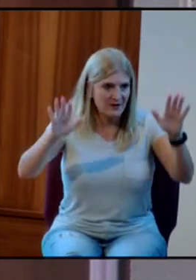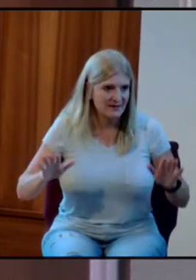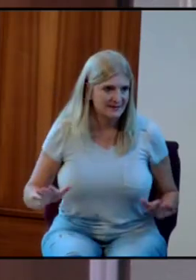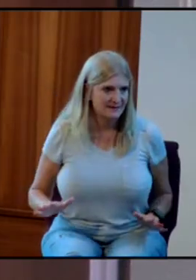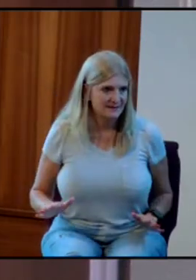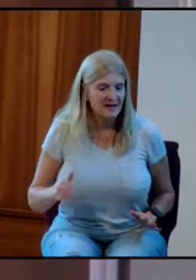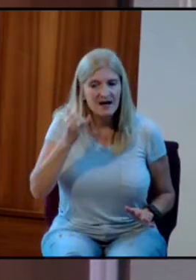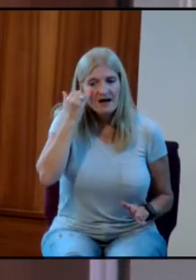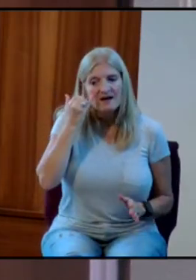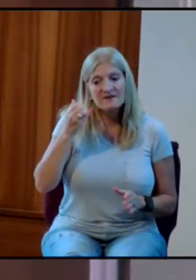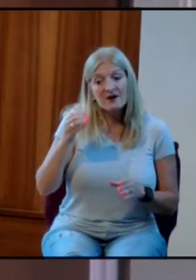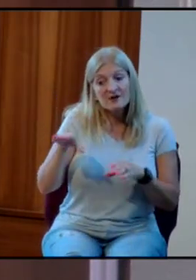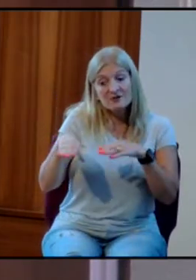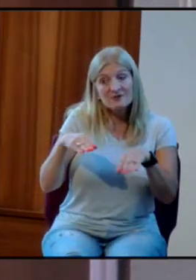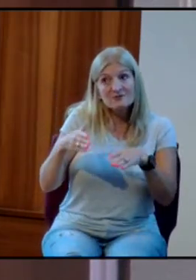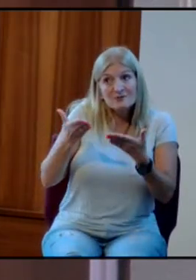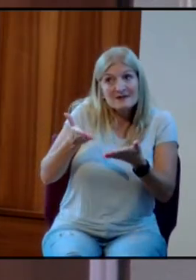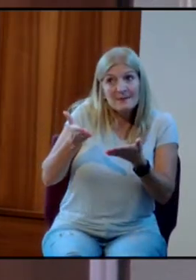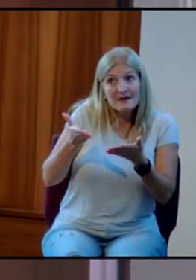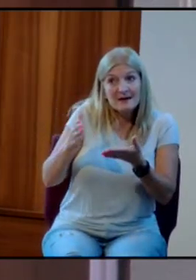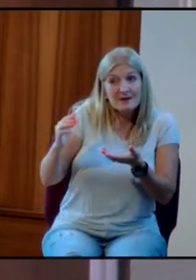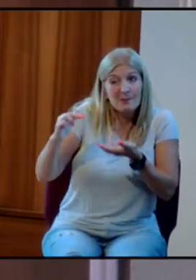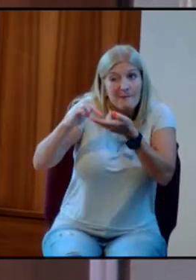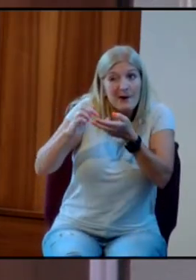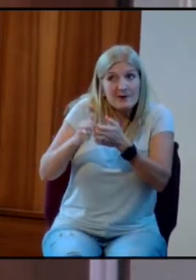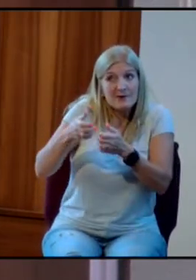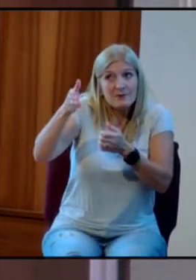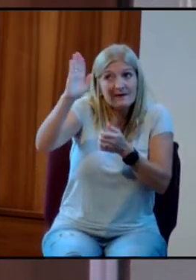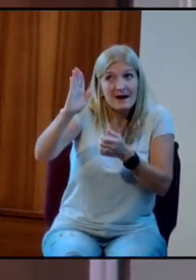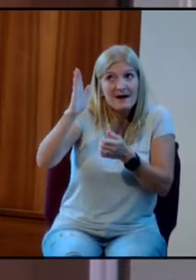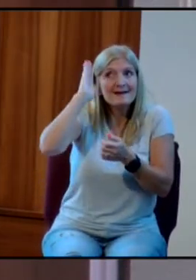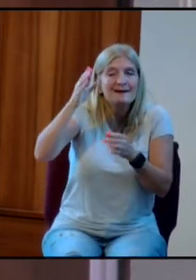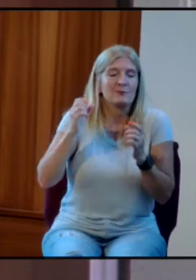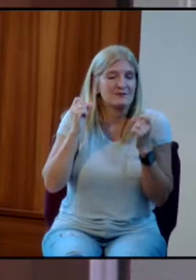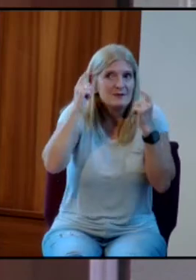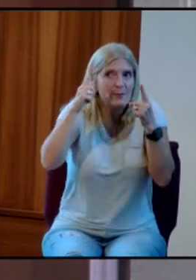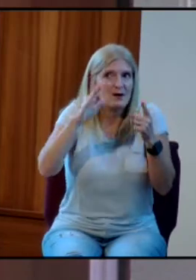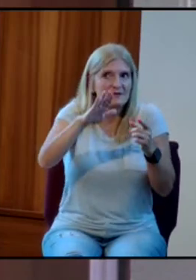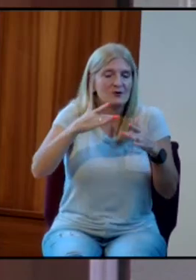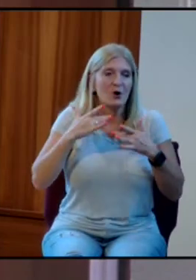give God a chance, he might surprise you by what he does in your heart.